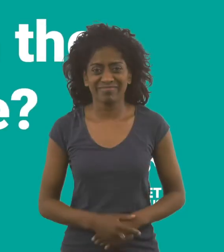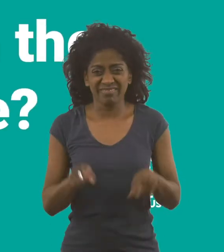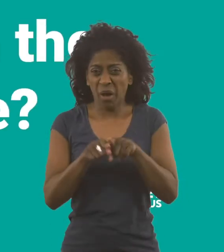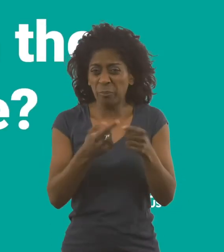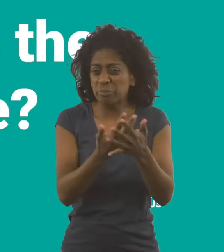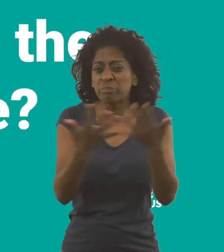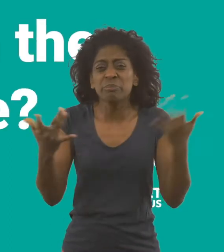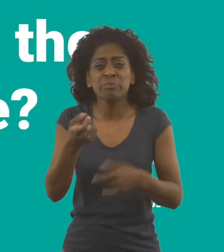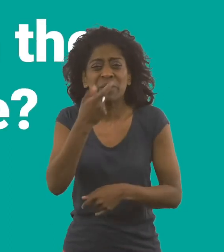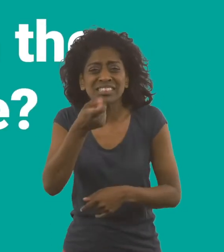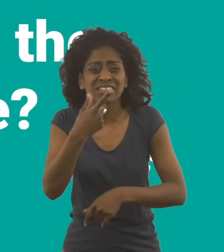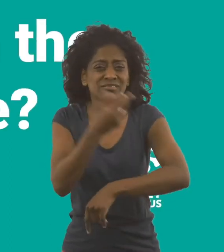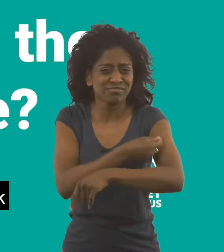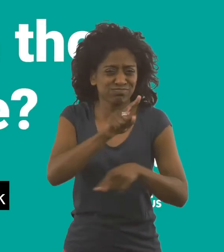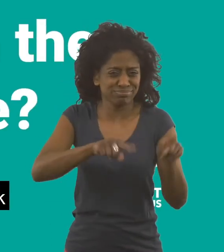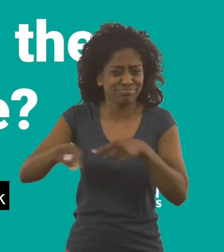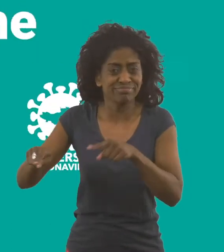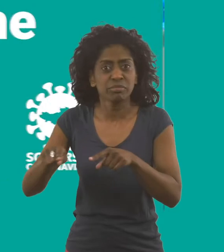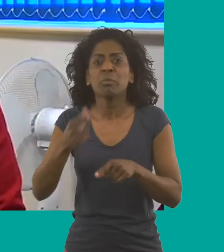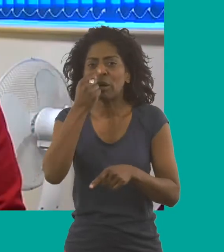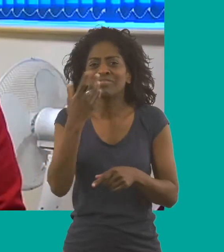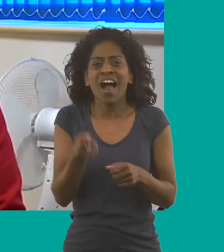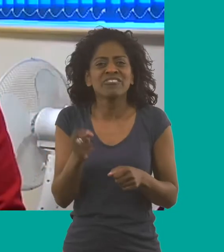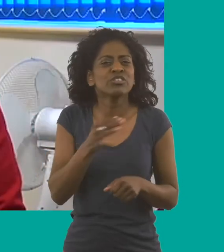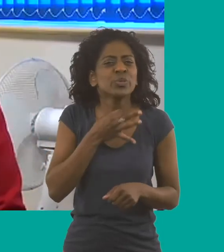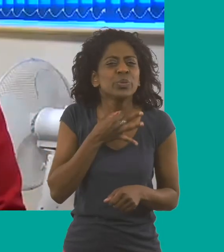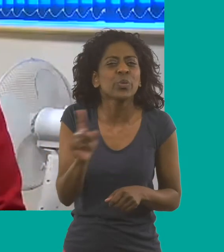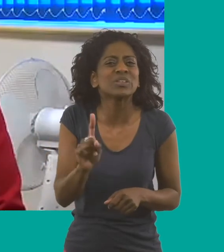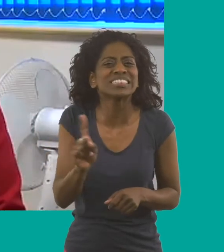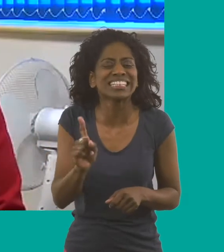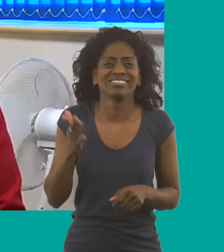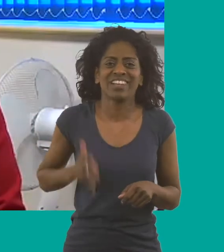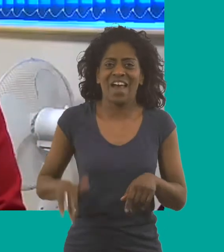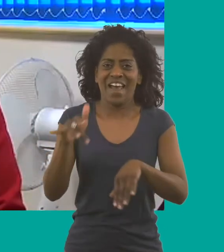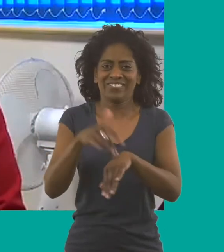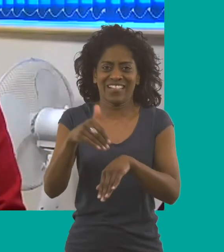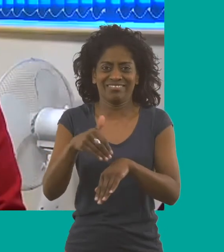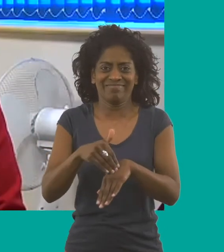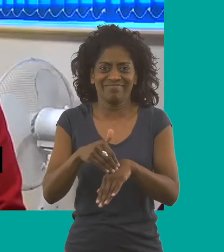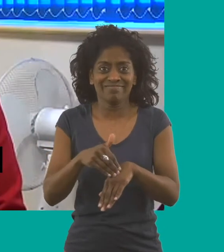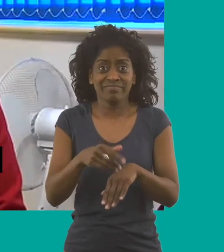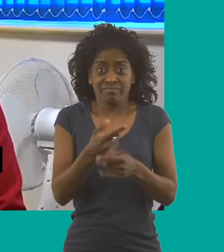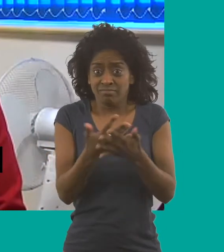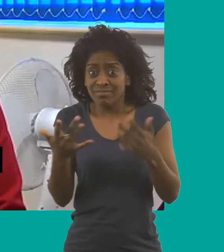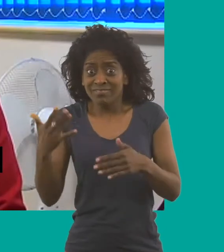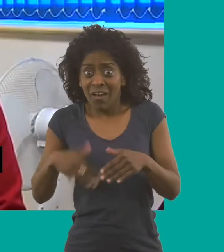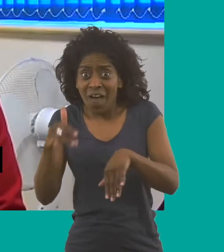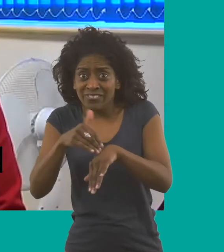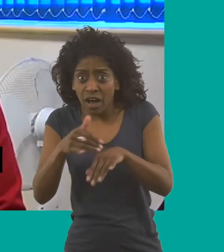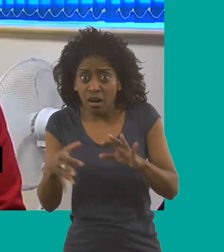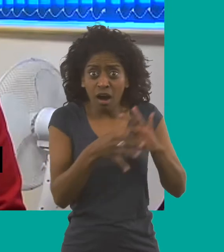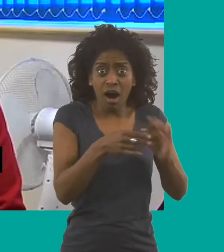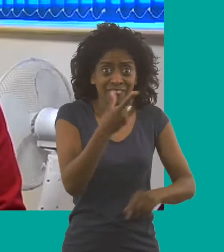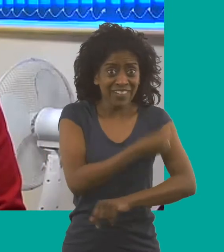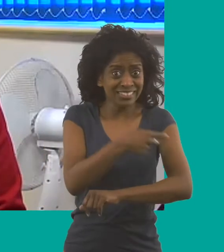Just like any medication, there is the possibility or the risk of experiencing side effects. Many of the side effects that